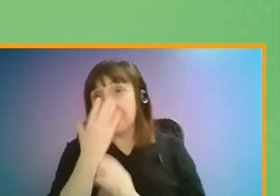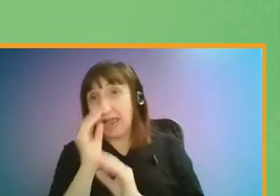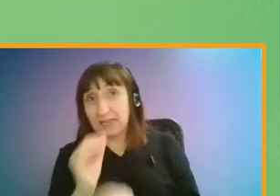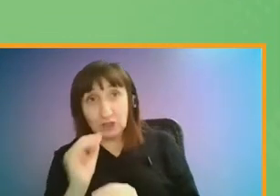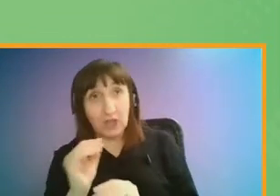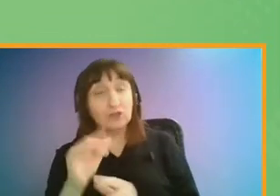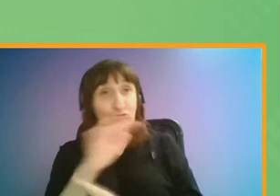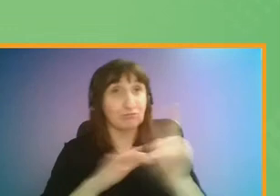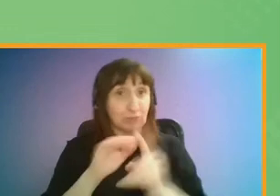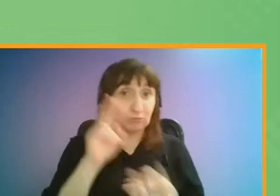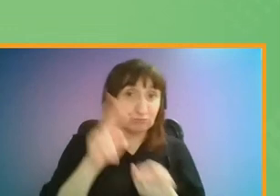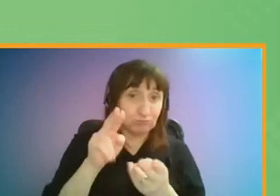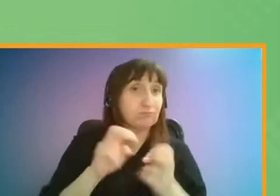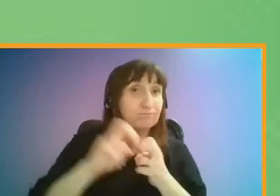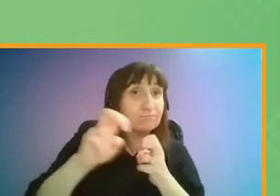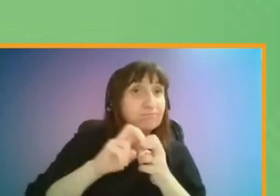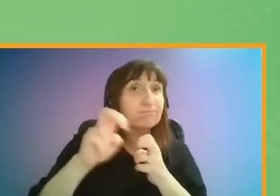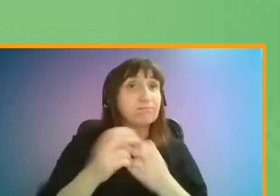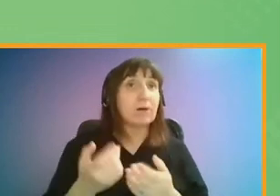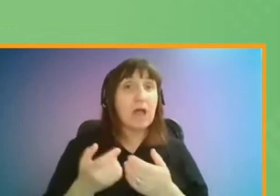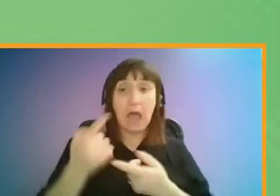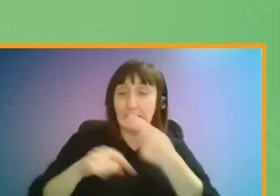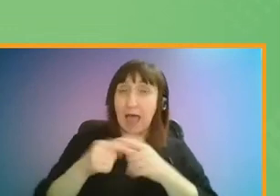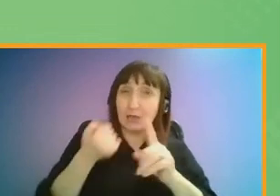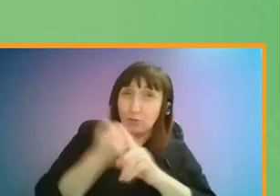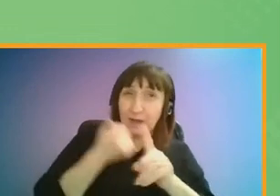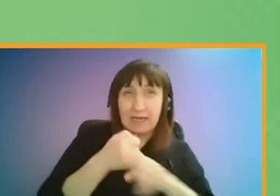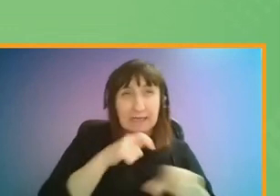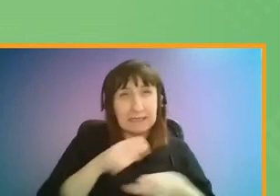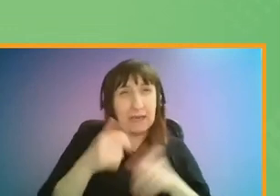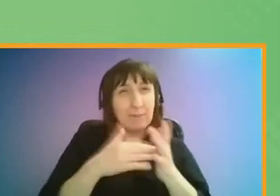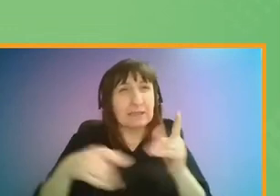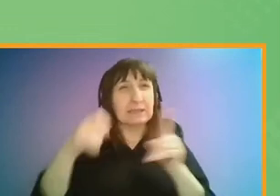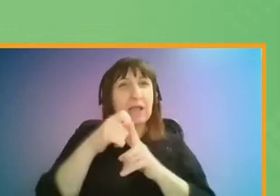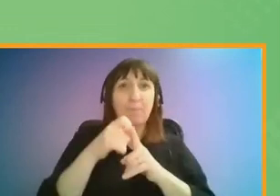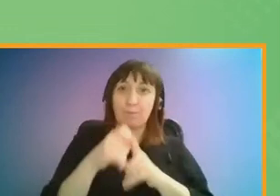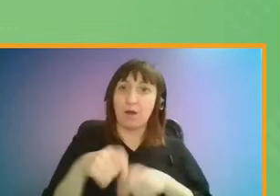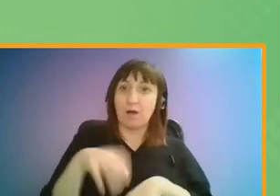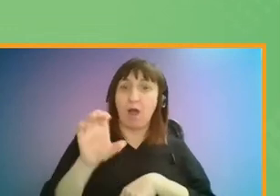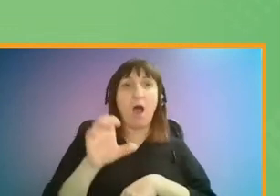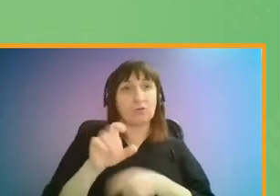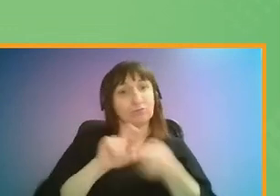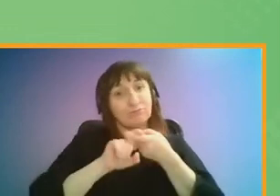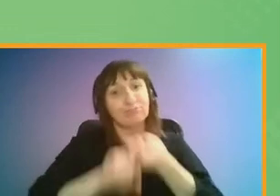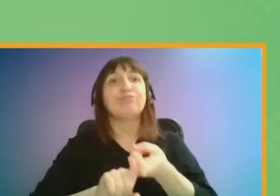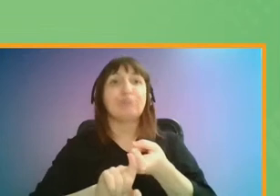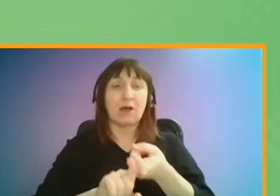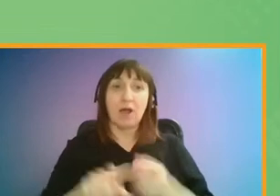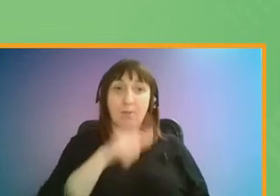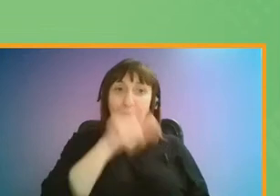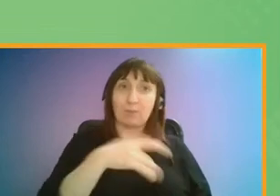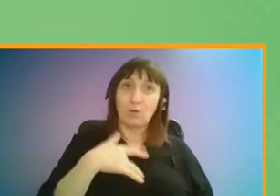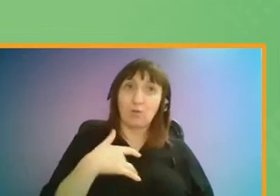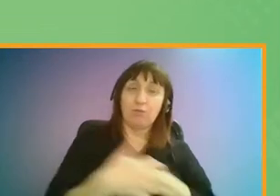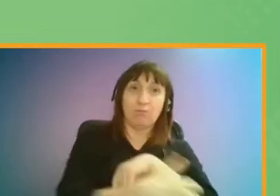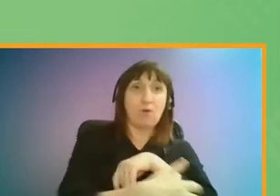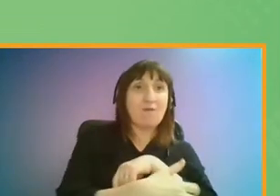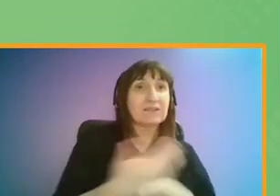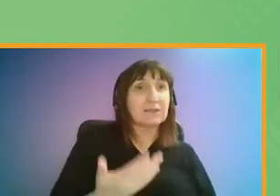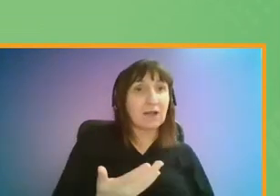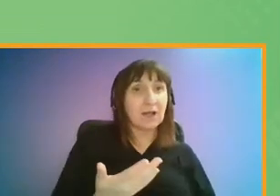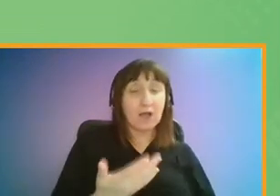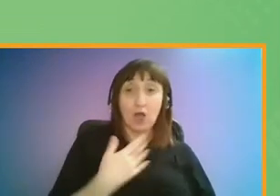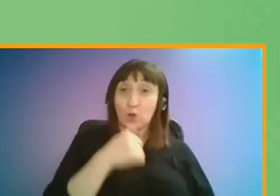interaction for many Londoners. Last year we campaigned to keep the zip card as a lifeline for young people, particularly those living in poverty. Use of